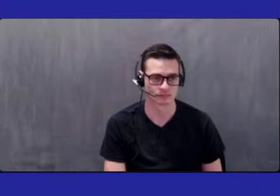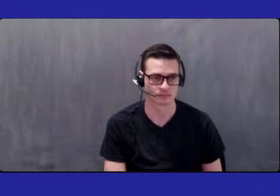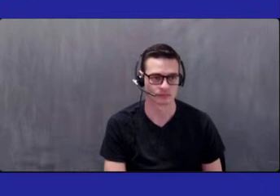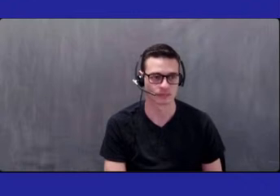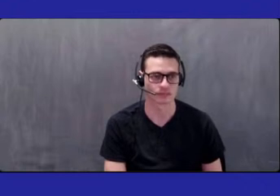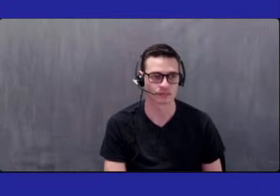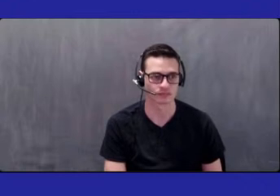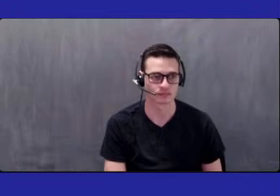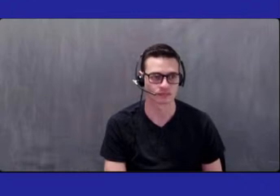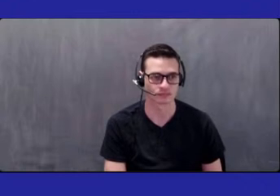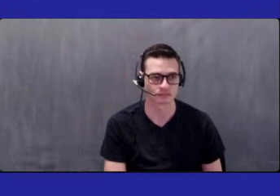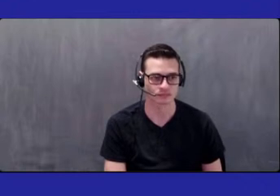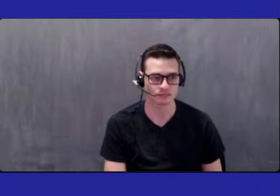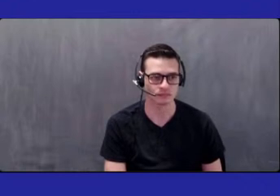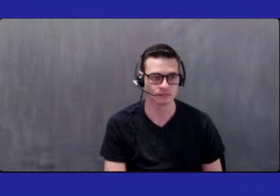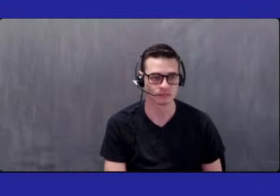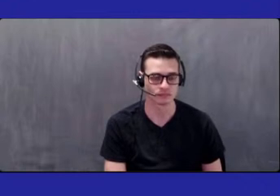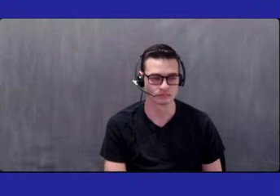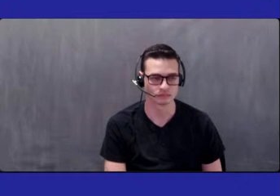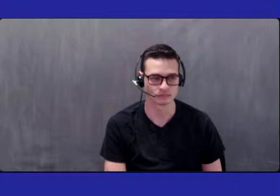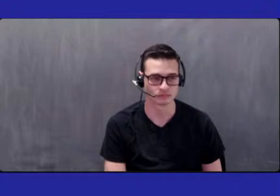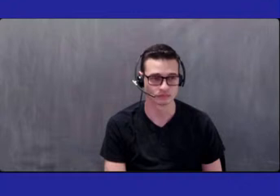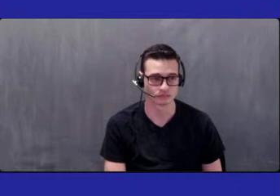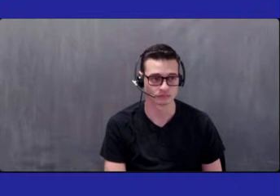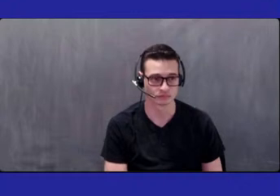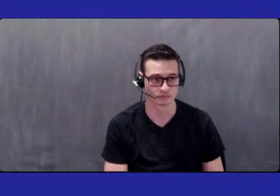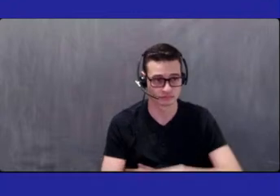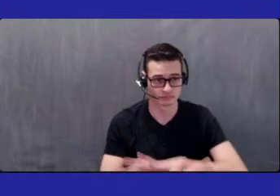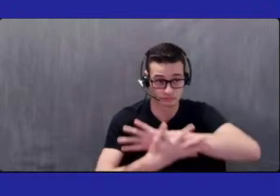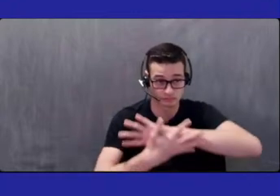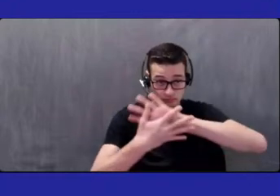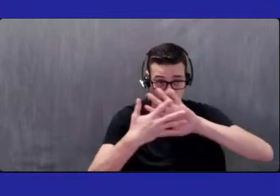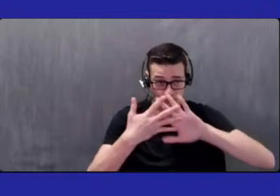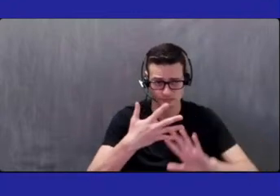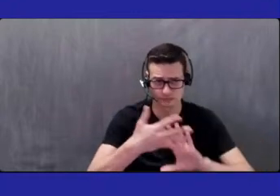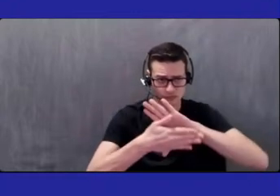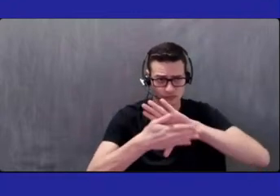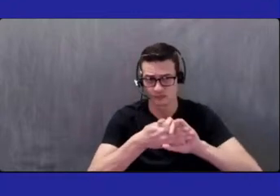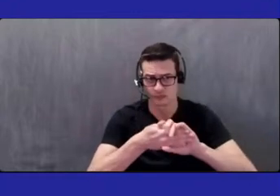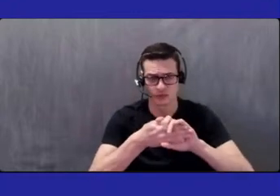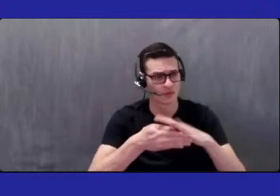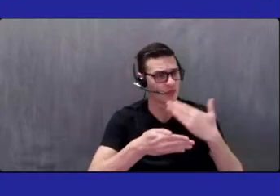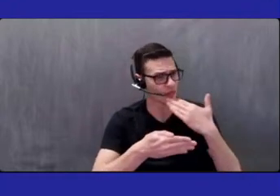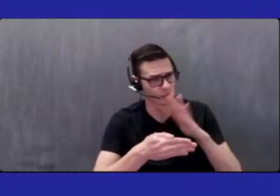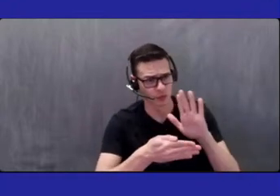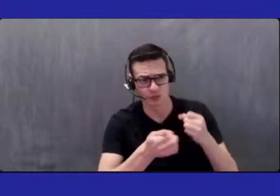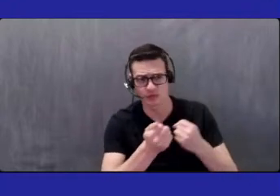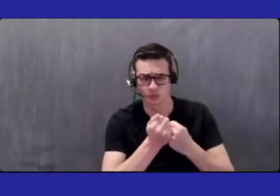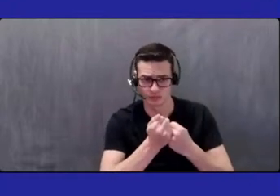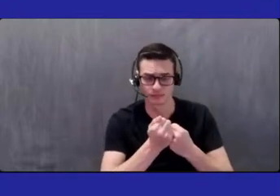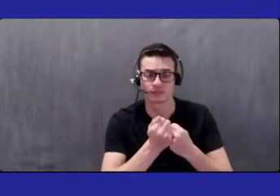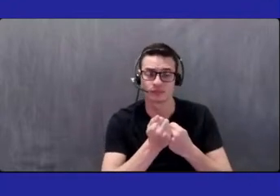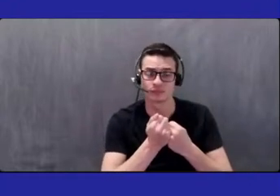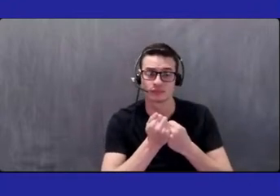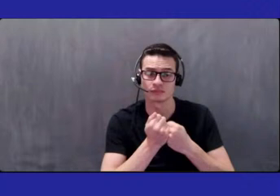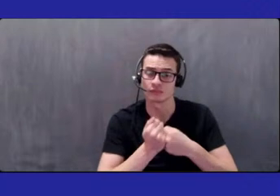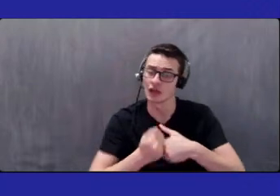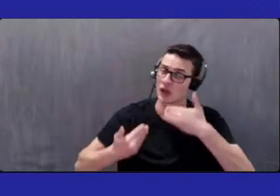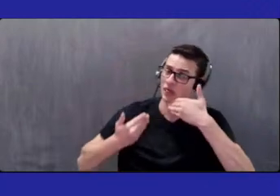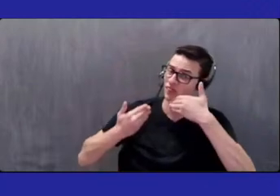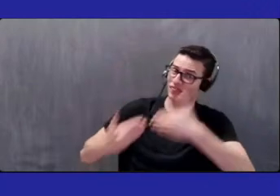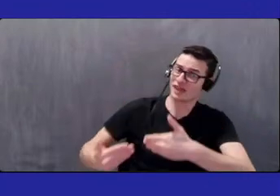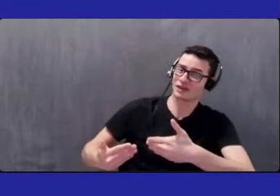United States Congress member, the Honorable Vichy Torres. Thank you. And thank you.